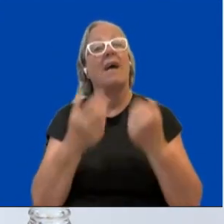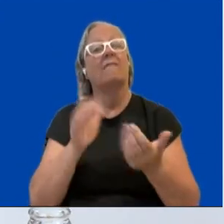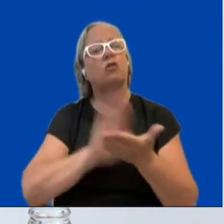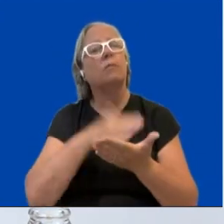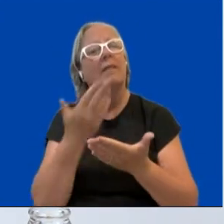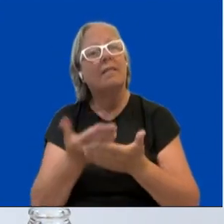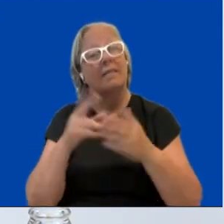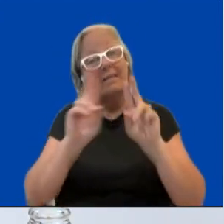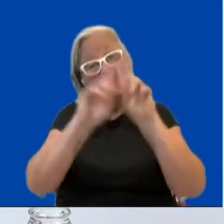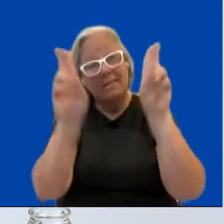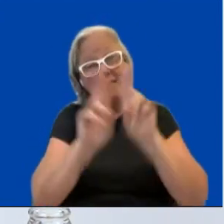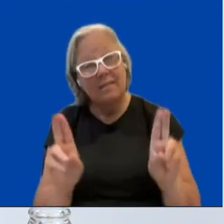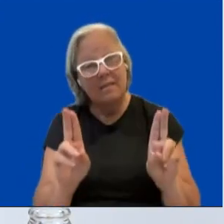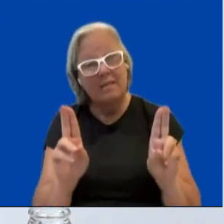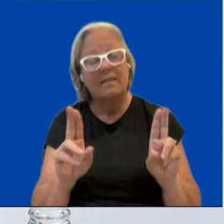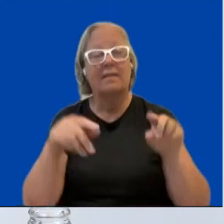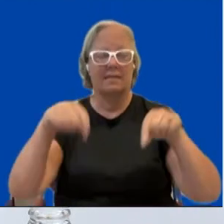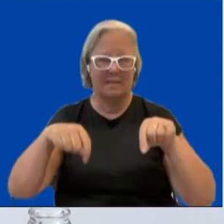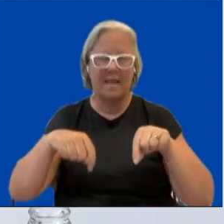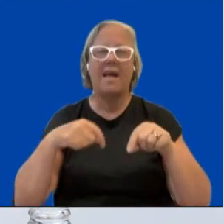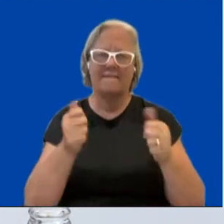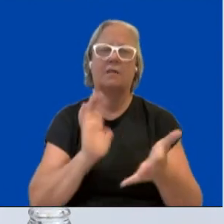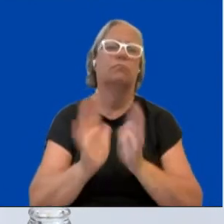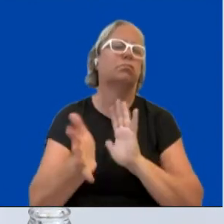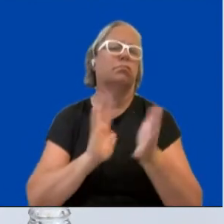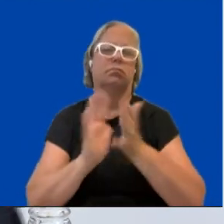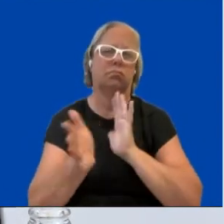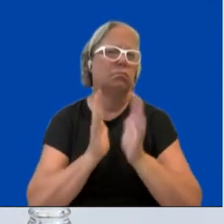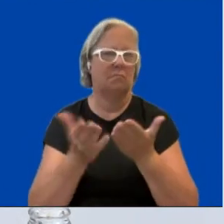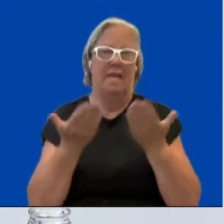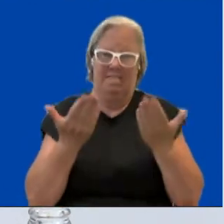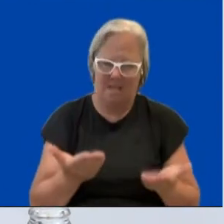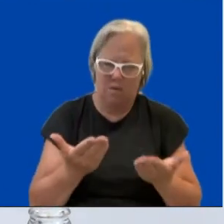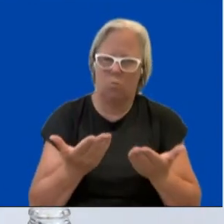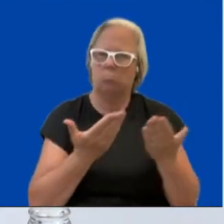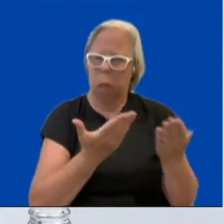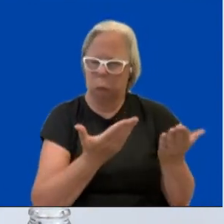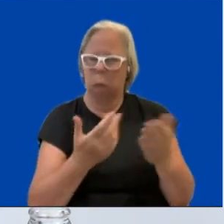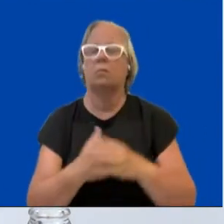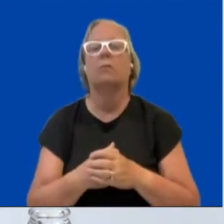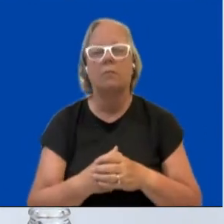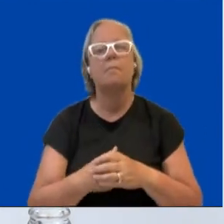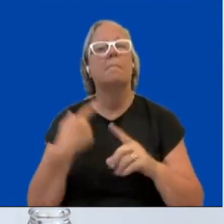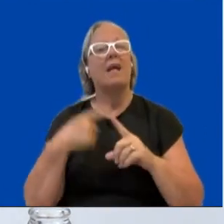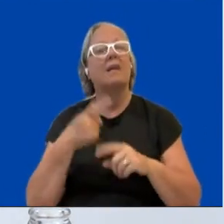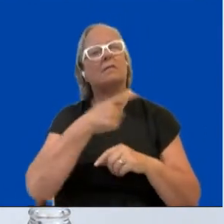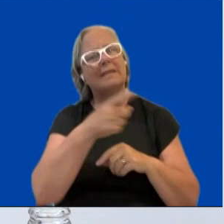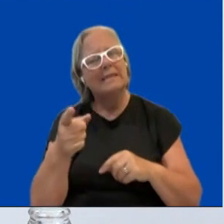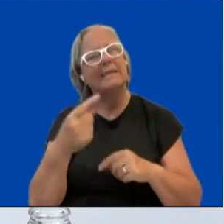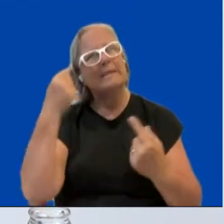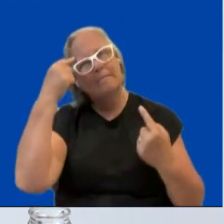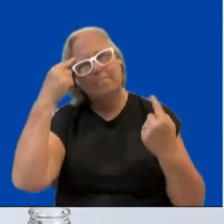also available. And also I would like to encourage you to start thinking about the questions that you would like to ask our speakers